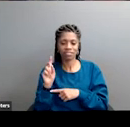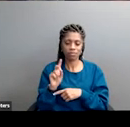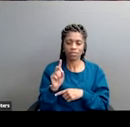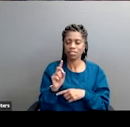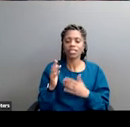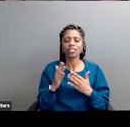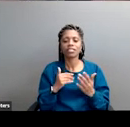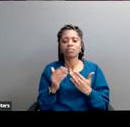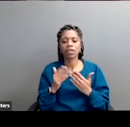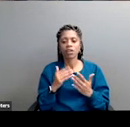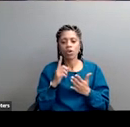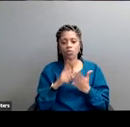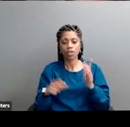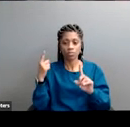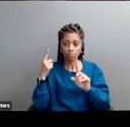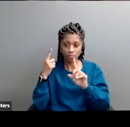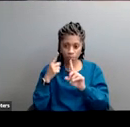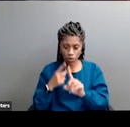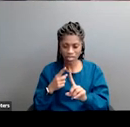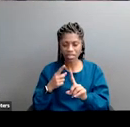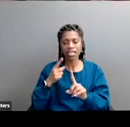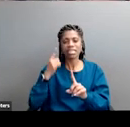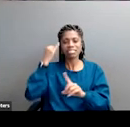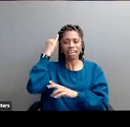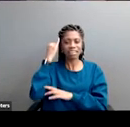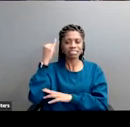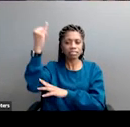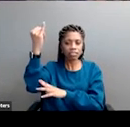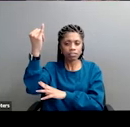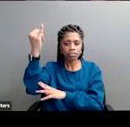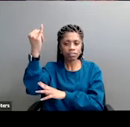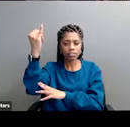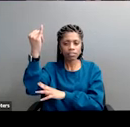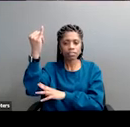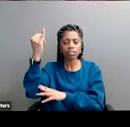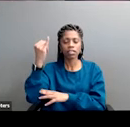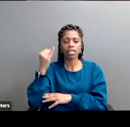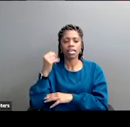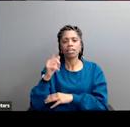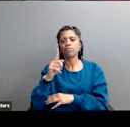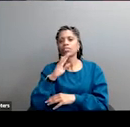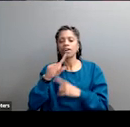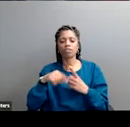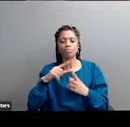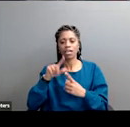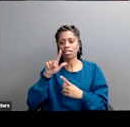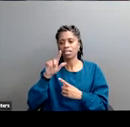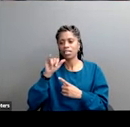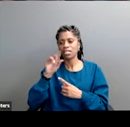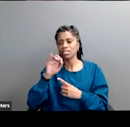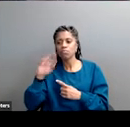remember what he's really talking about is more ideological polls people who may sort of self-describe as liberal or progressive and people might be self